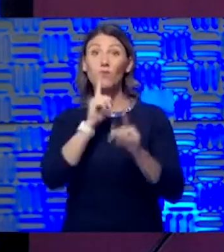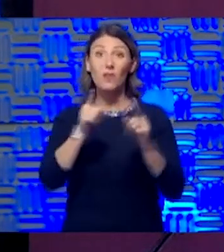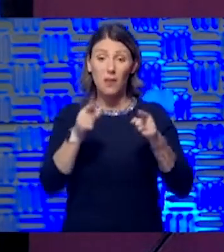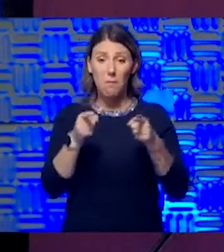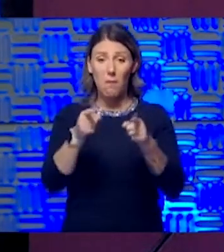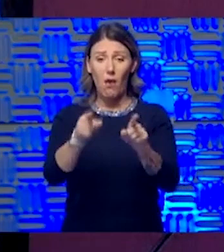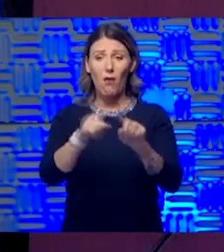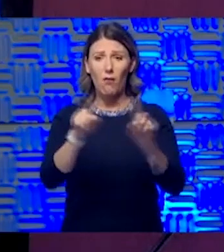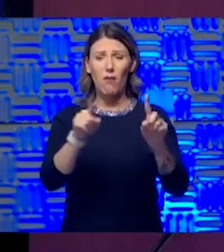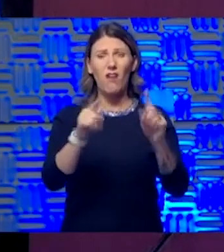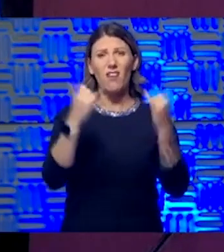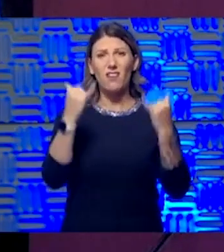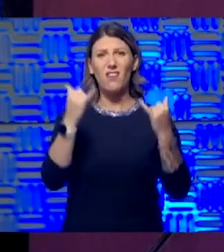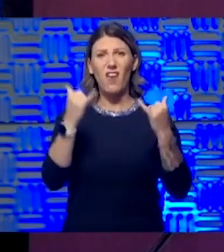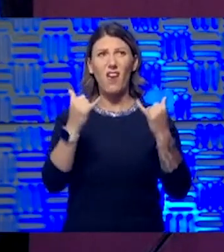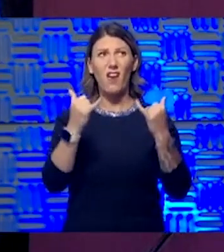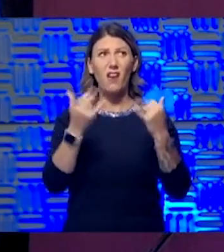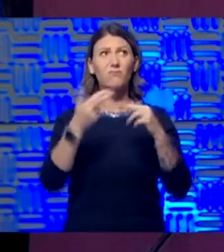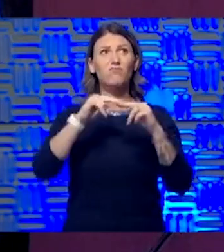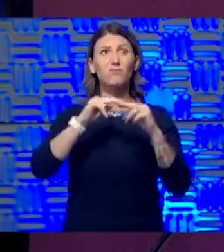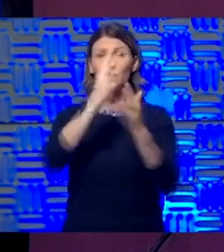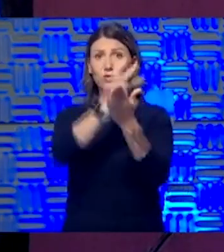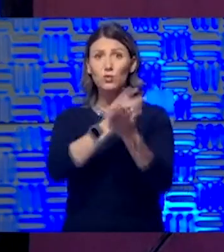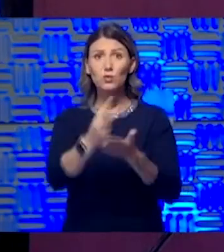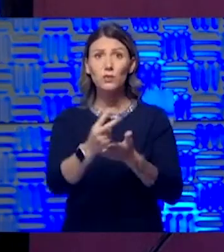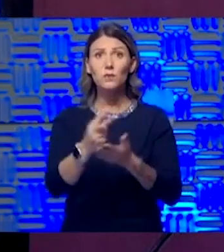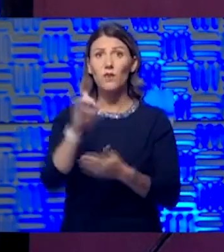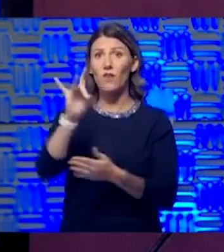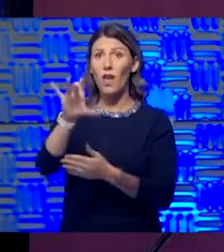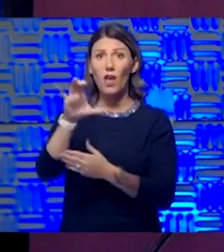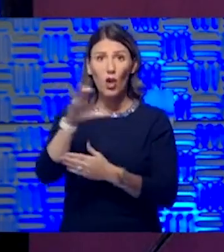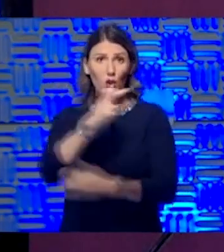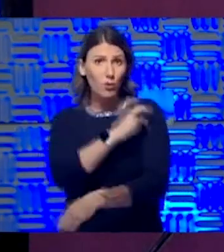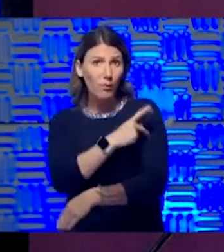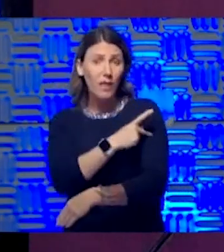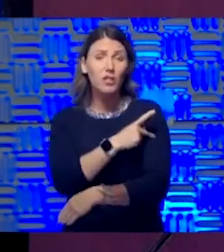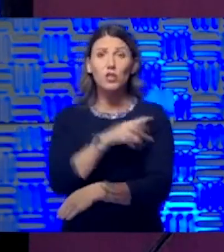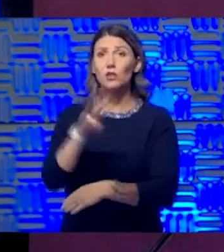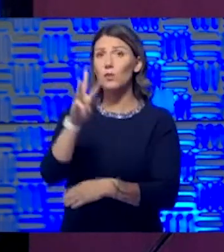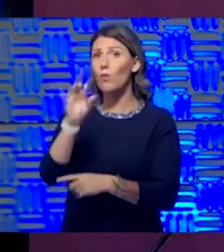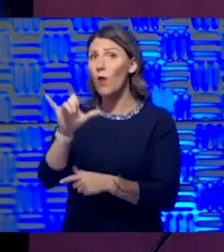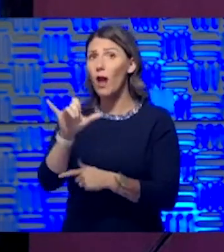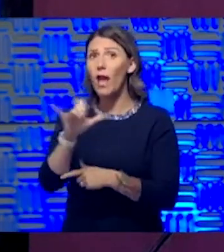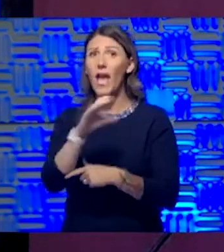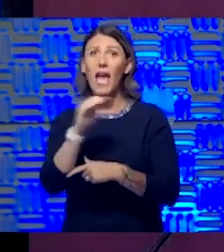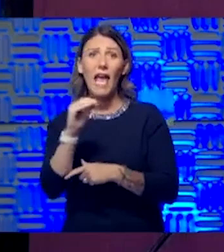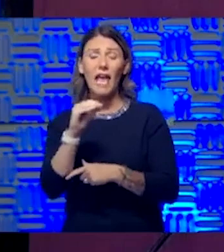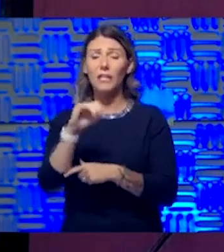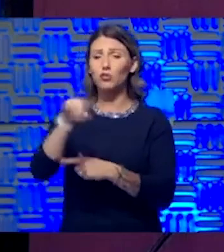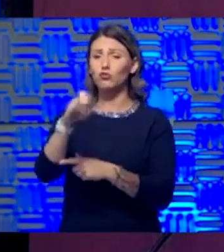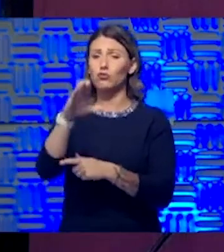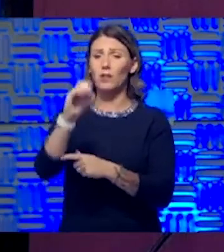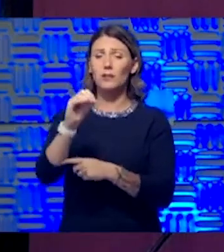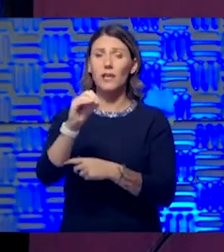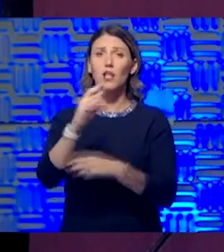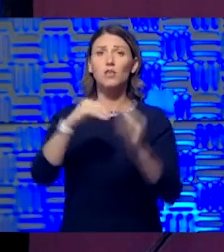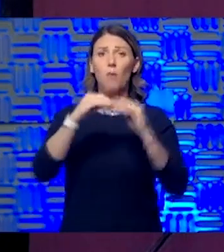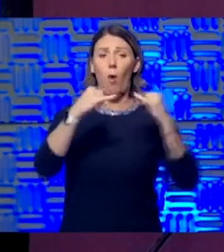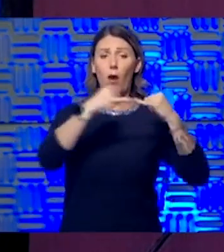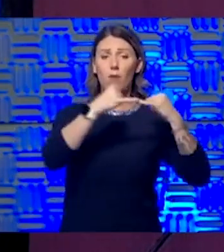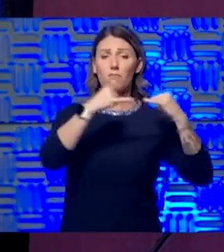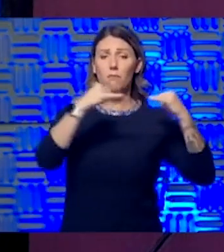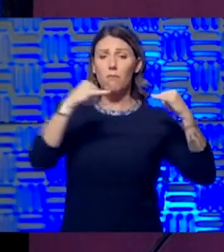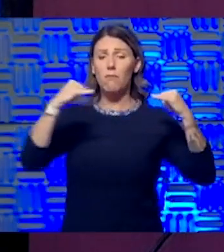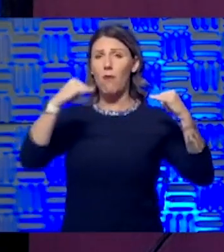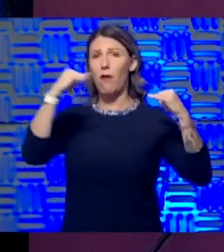I think we're up to somewhere in the number of 800 patients in Wyandotte. And it appears as though Johnson is semi-flattening at about 565 or